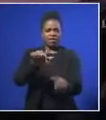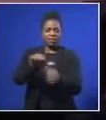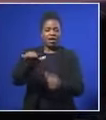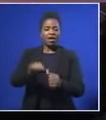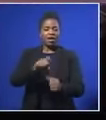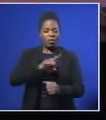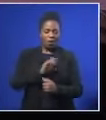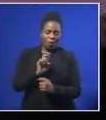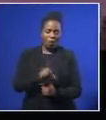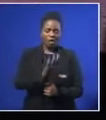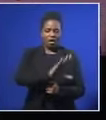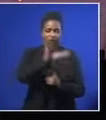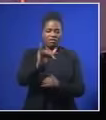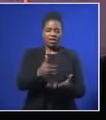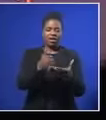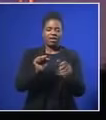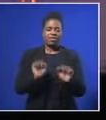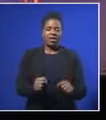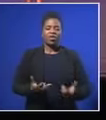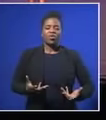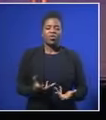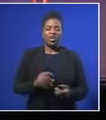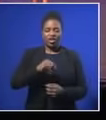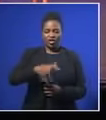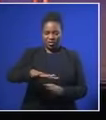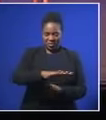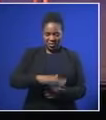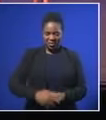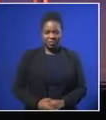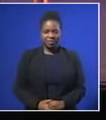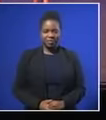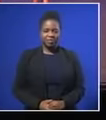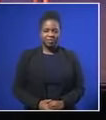benefits of all Africans. Heidi Jokas, Johannesburg.